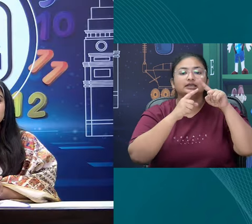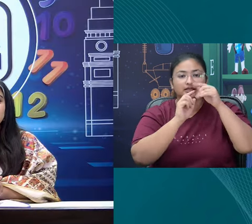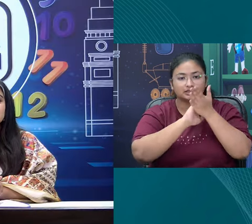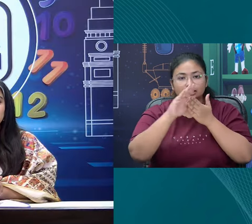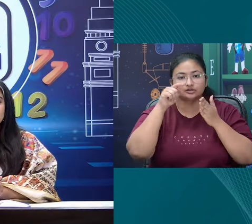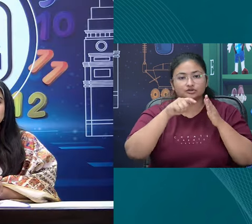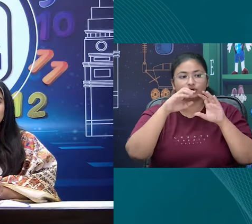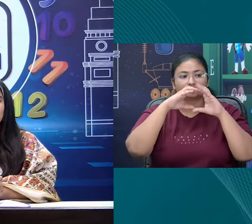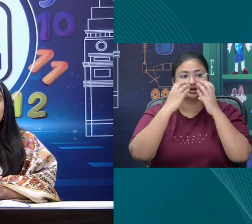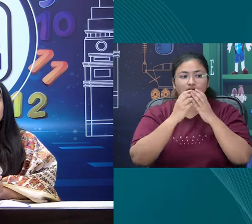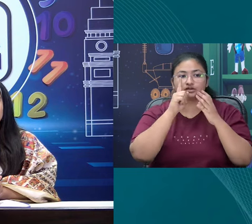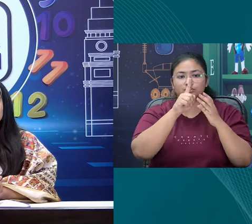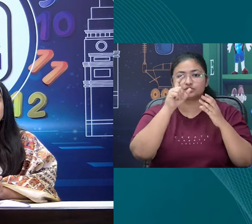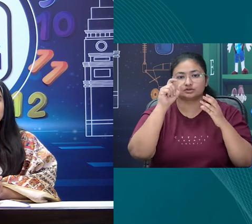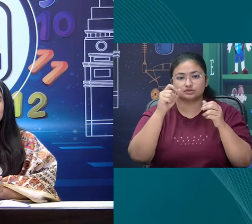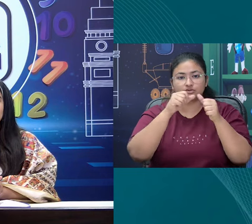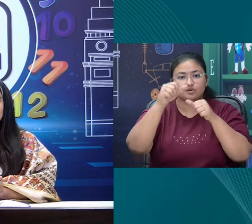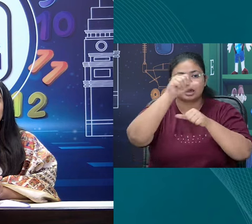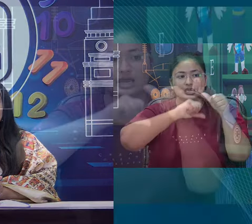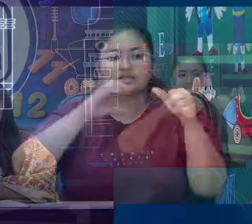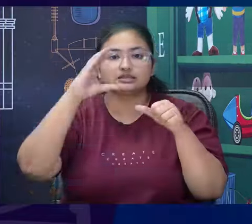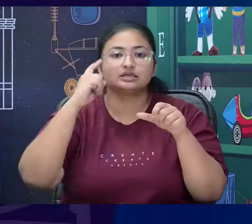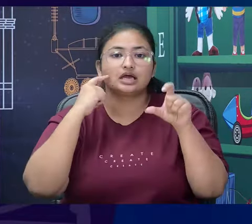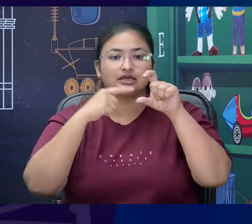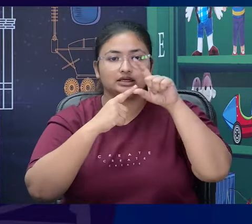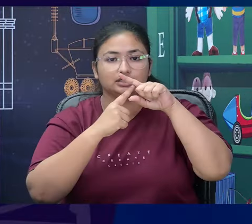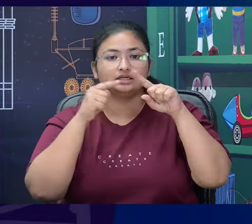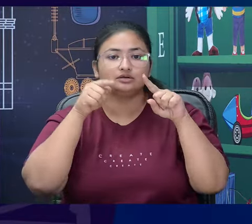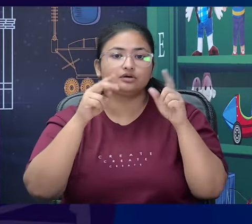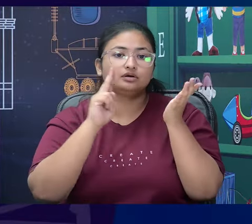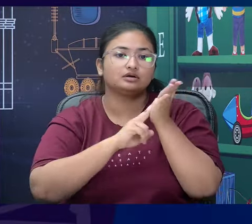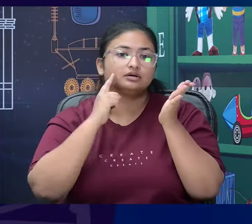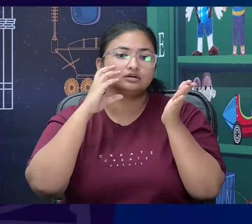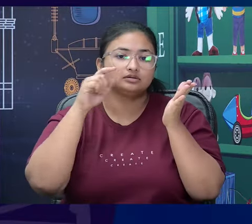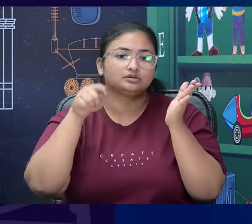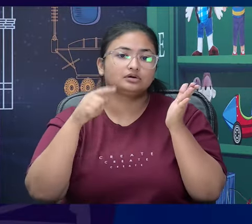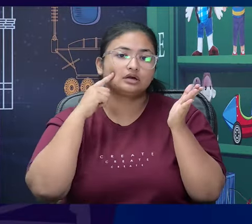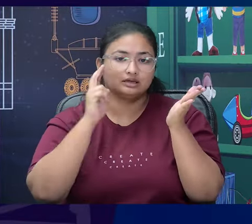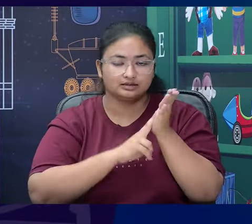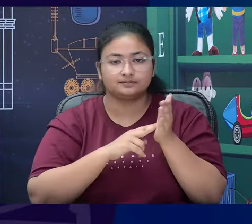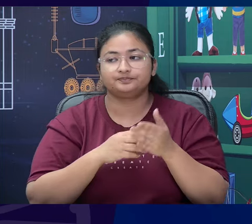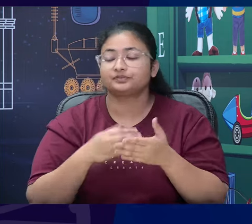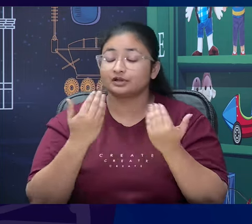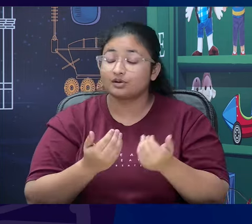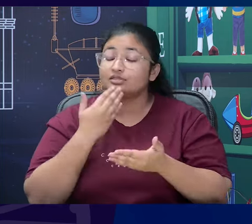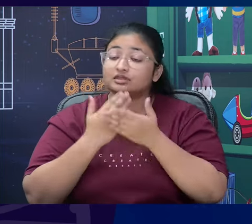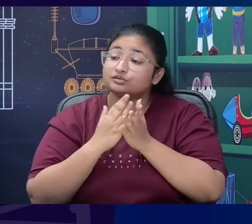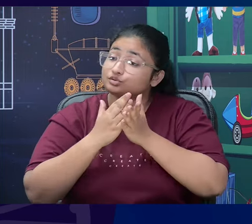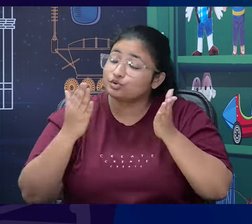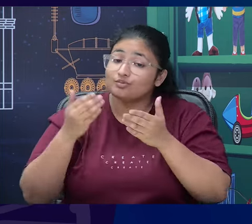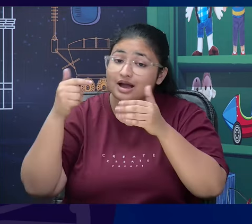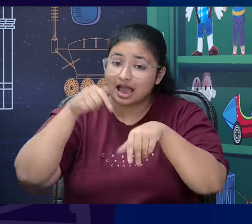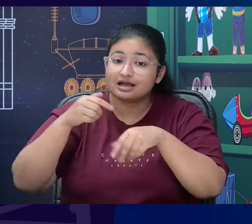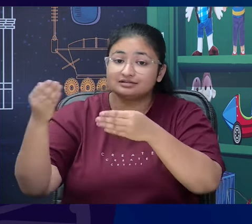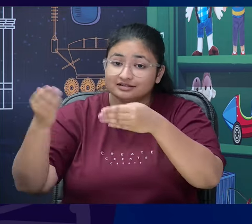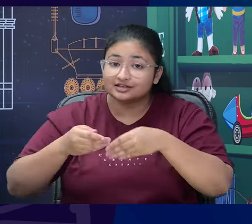.class10 at the rate ciet.nic.in. Ma'am thank you so much for being with us today. It was